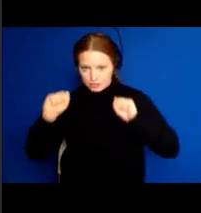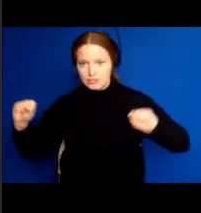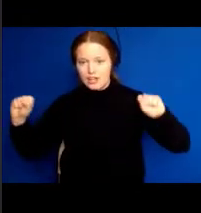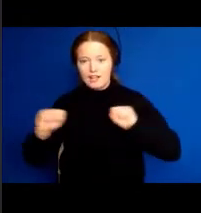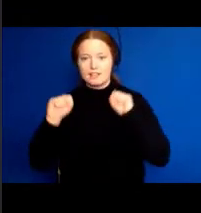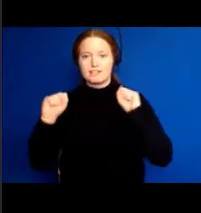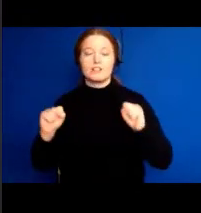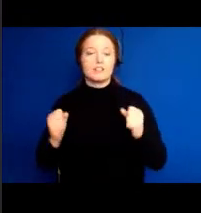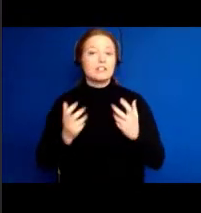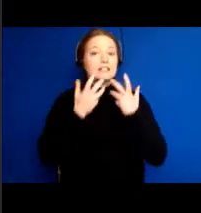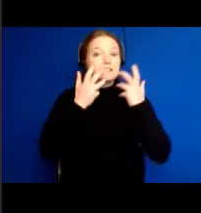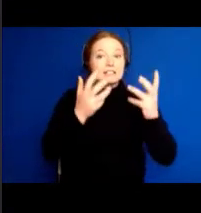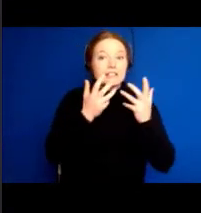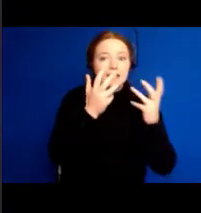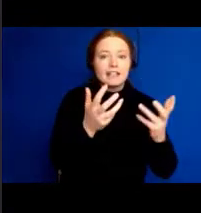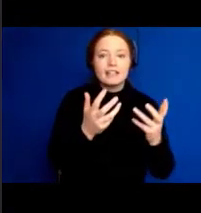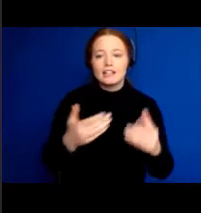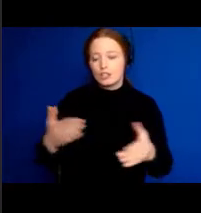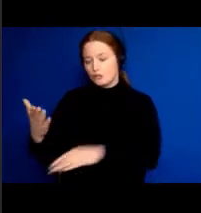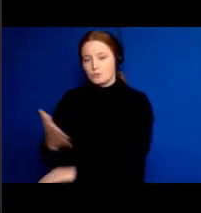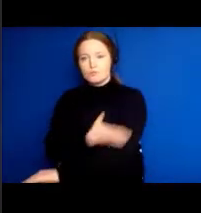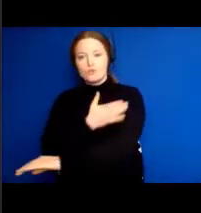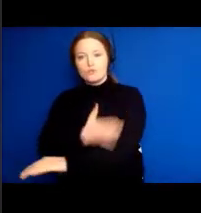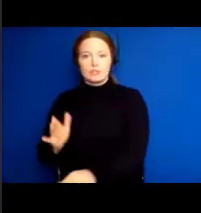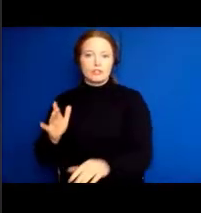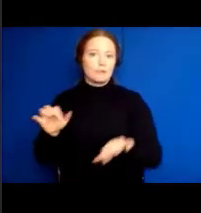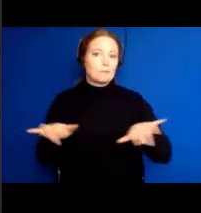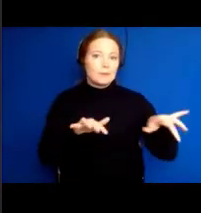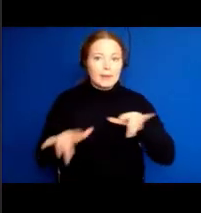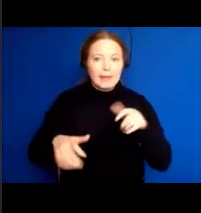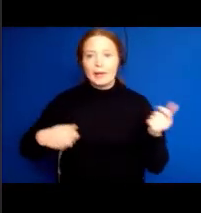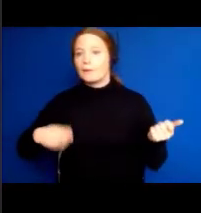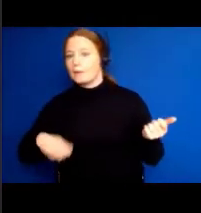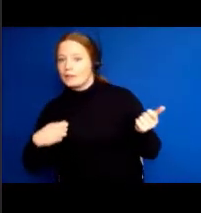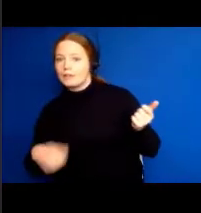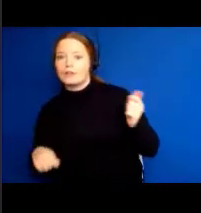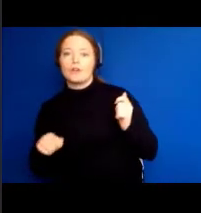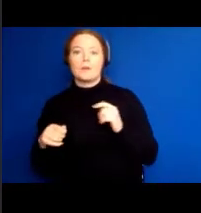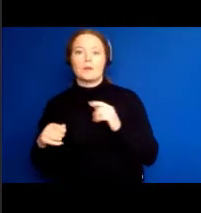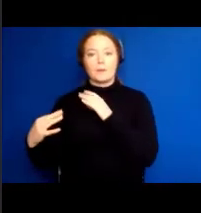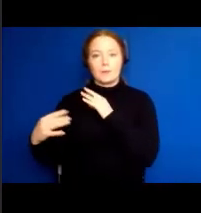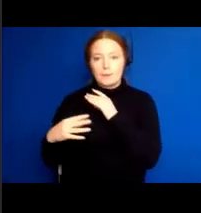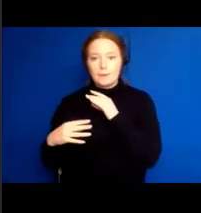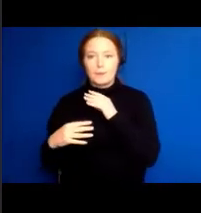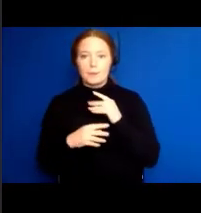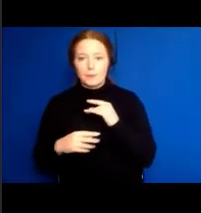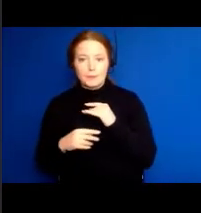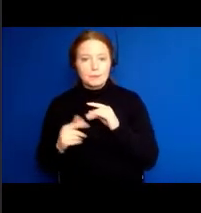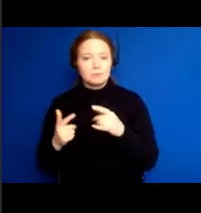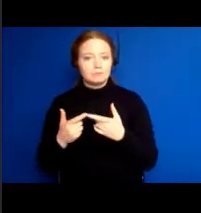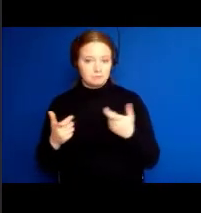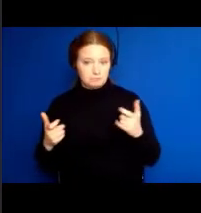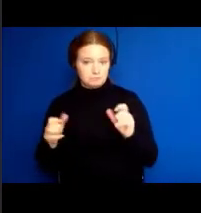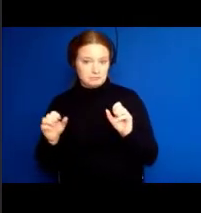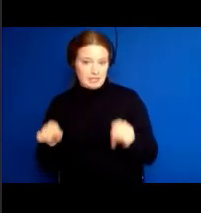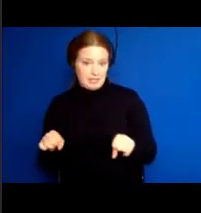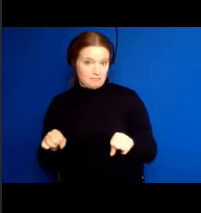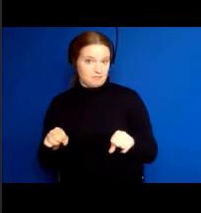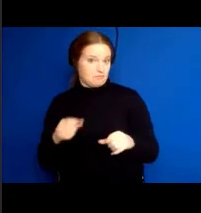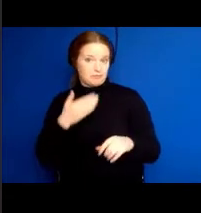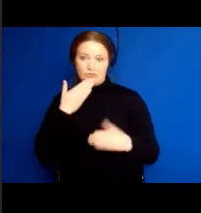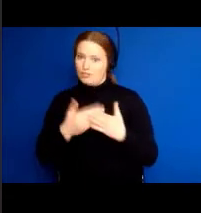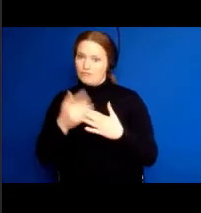that's a fun thing you can do. And it's good for your brain and good for your mood and good for your social relationships. Next slide.